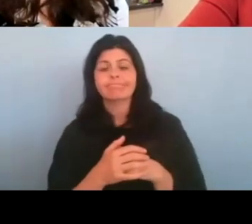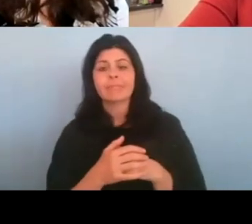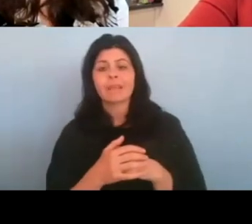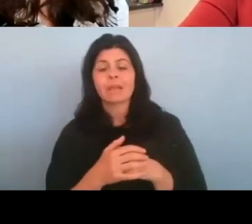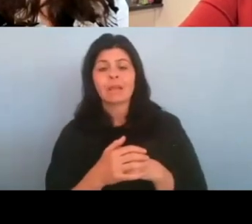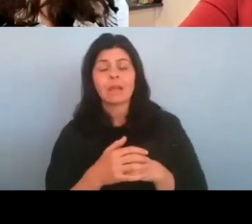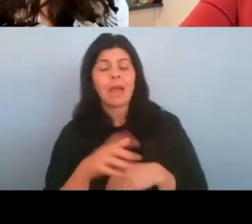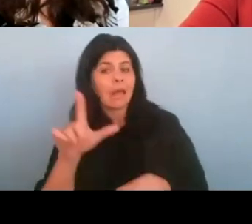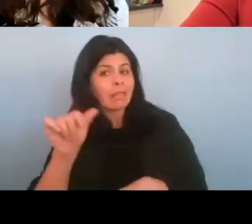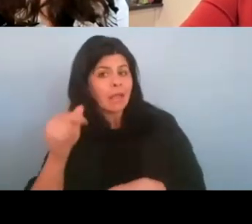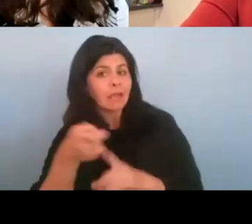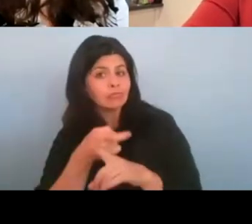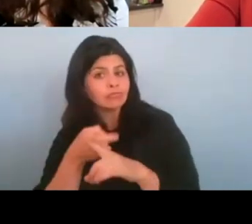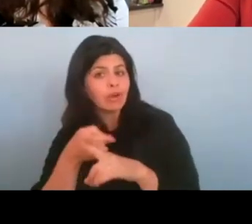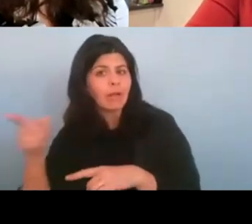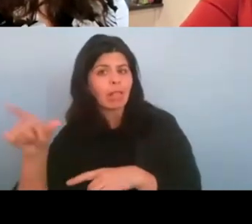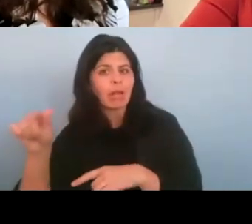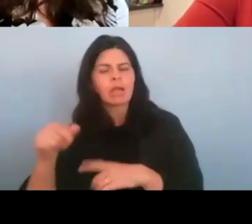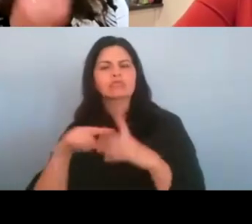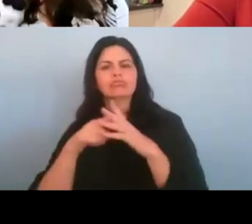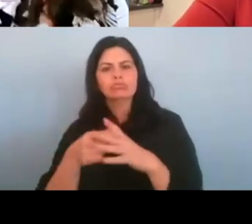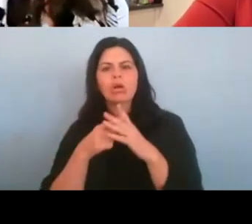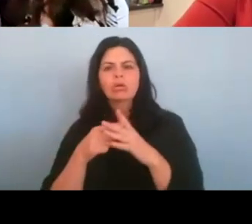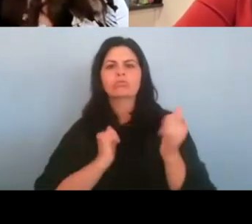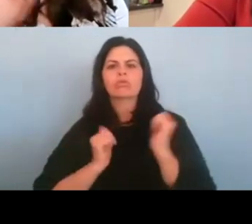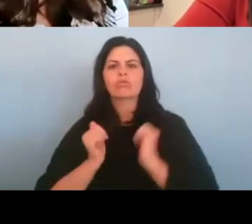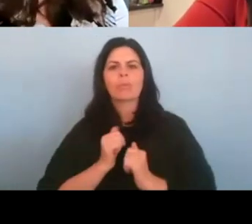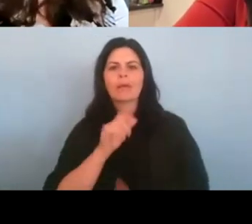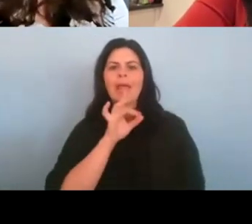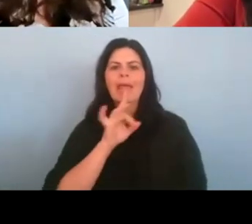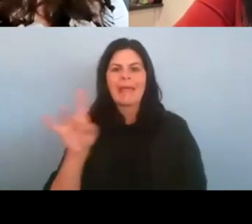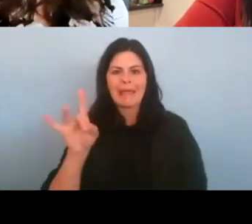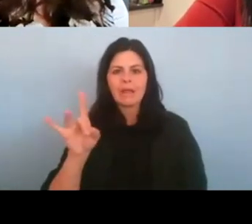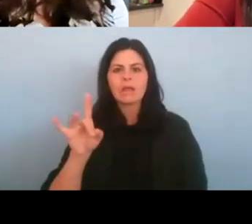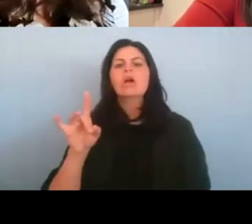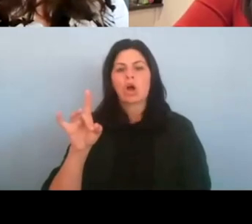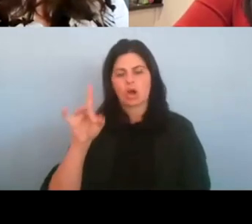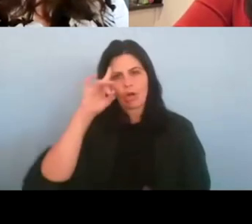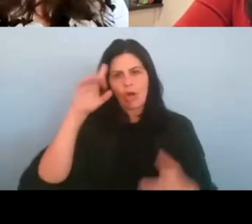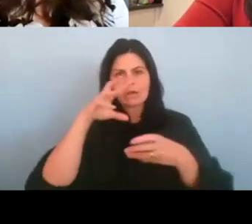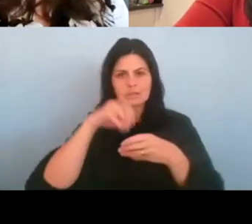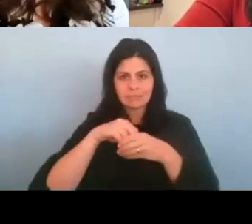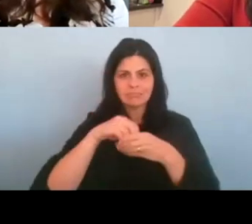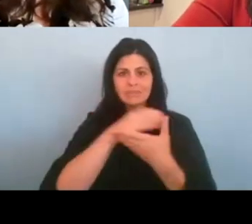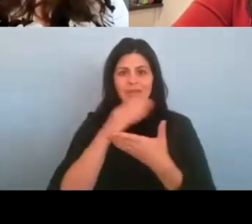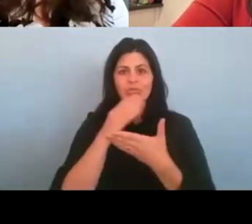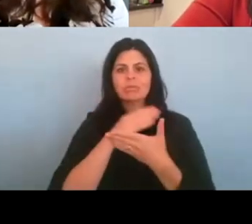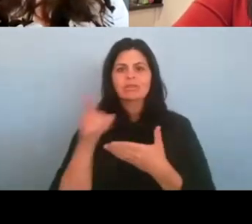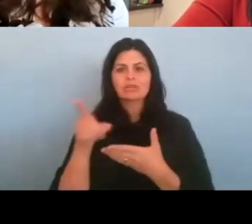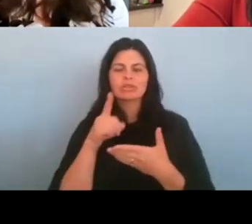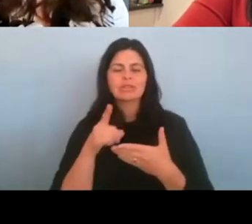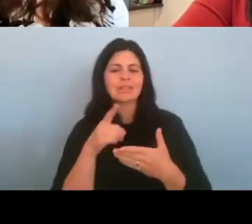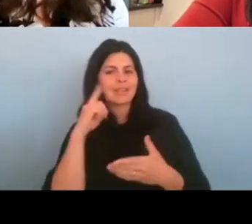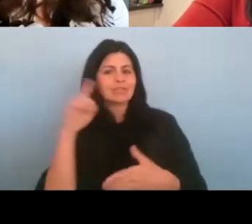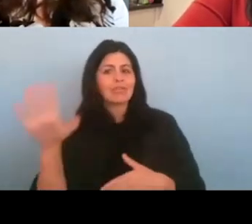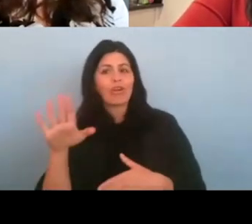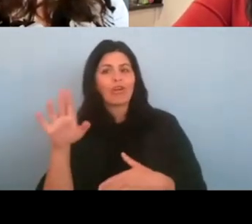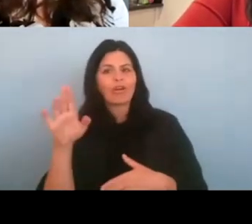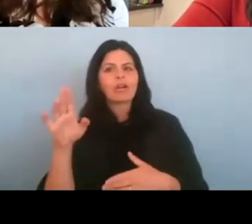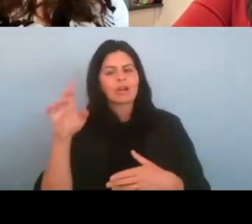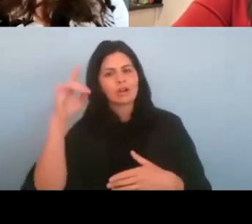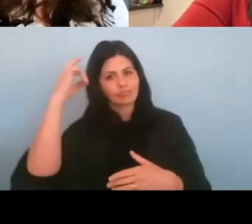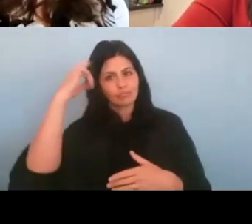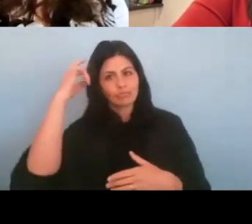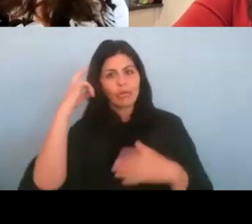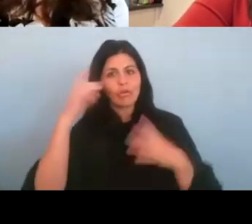native who began performing at the age of eight, Naomi is on the autism spectrum and credits her neurodiverse thinking for the ability to